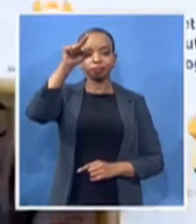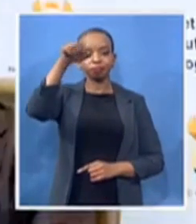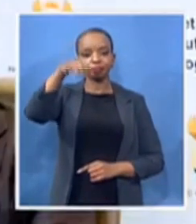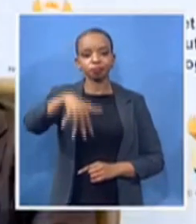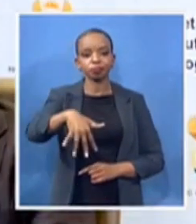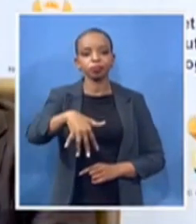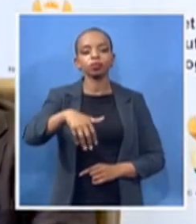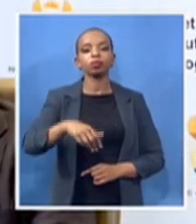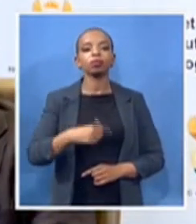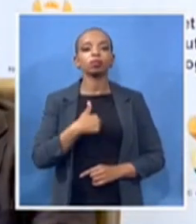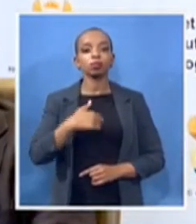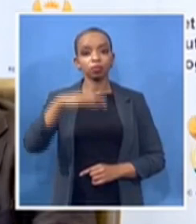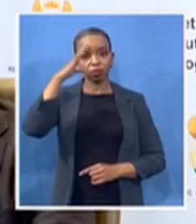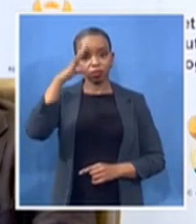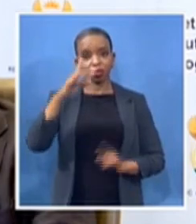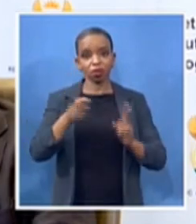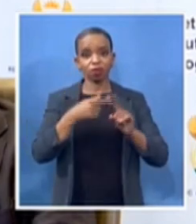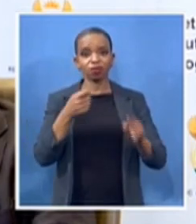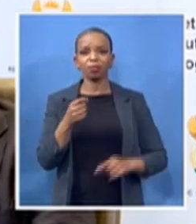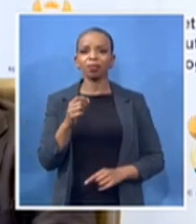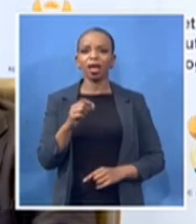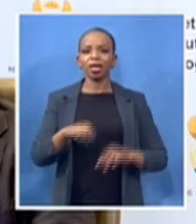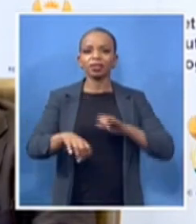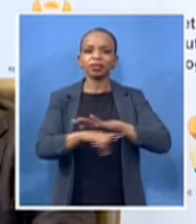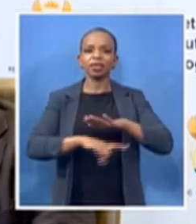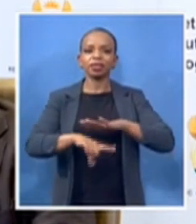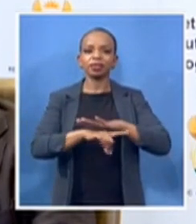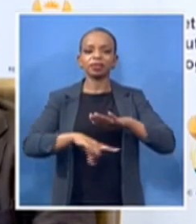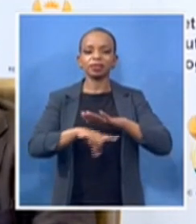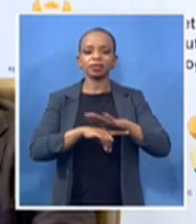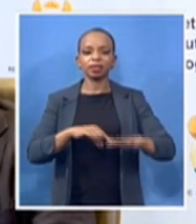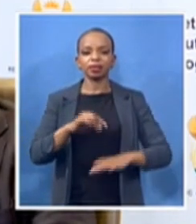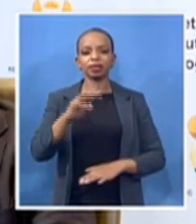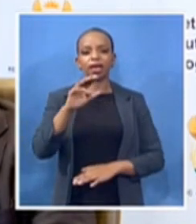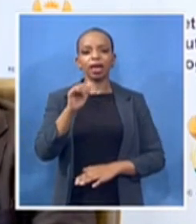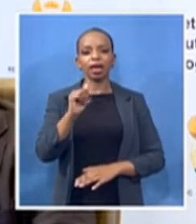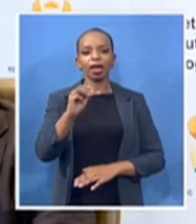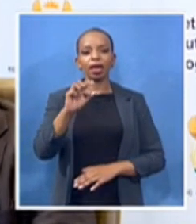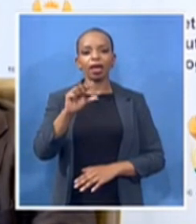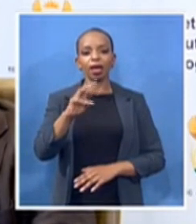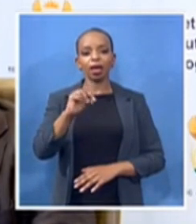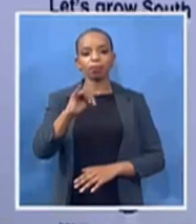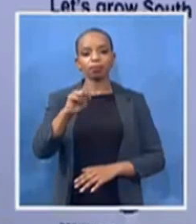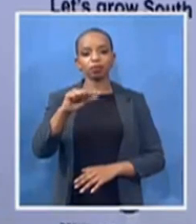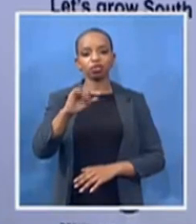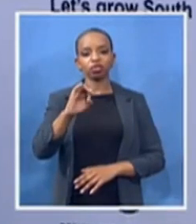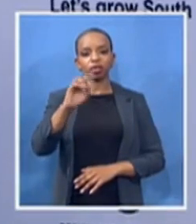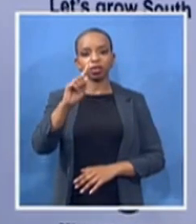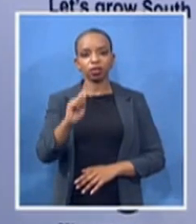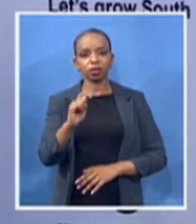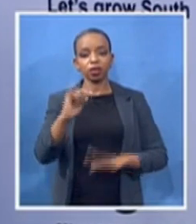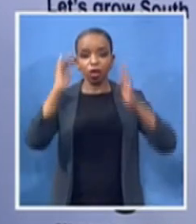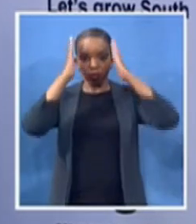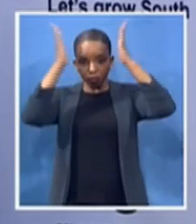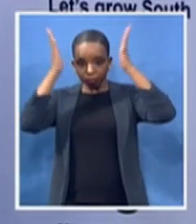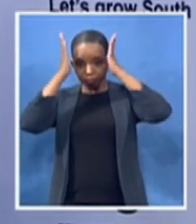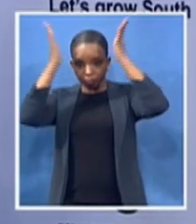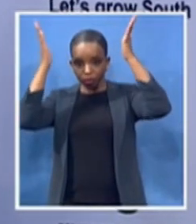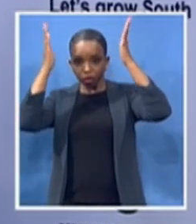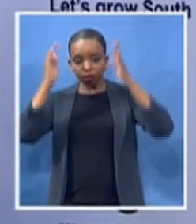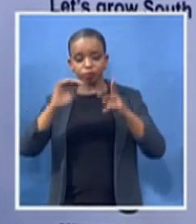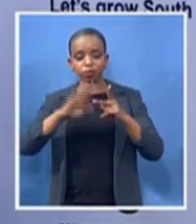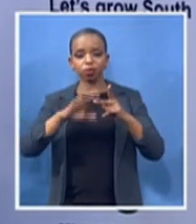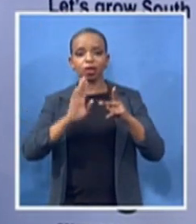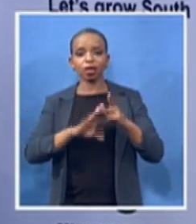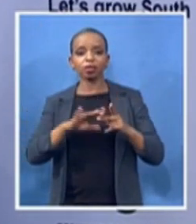bishop e l mcleod and supervisor patricia russell mcleod esquire um we are